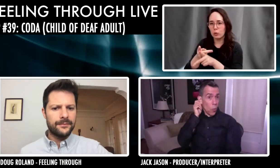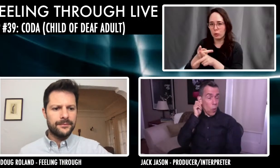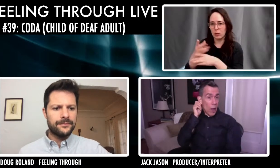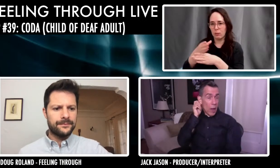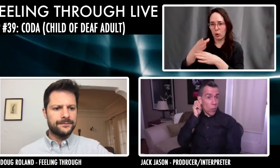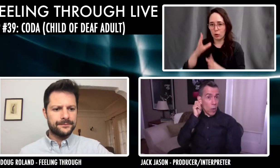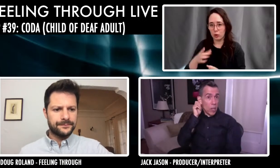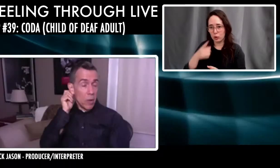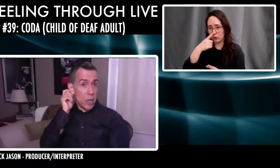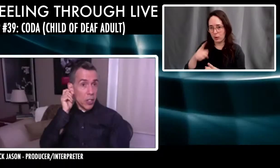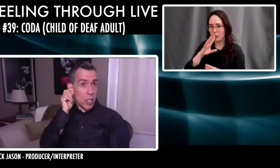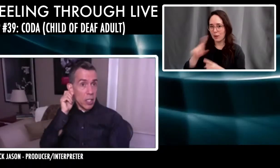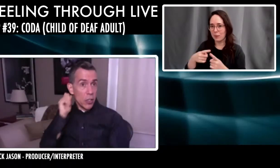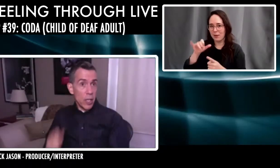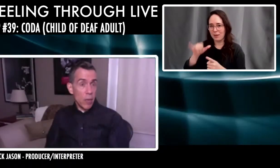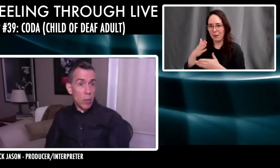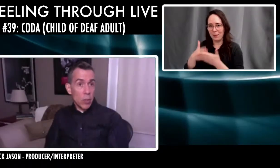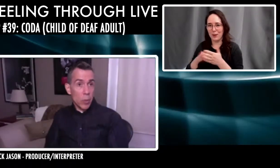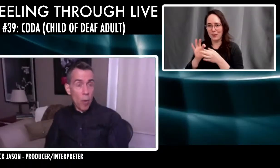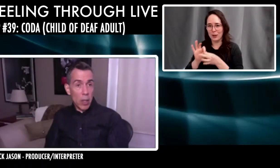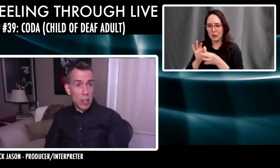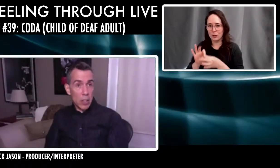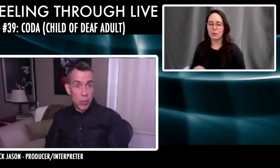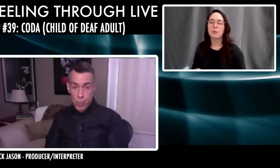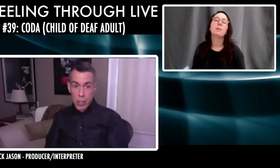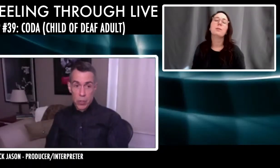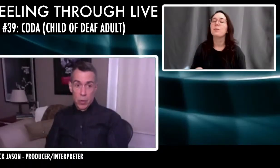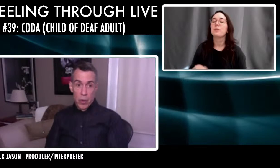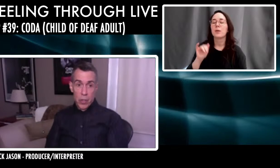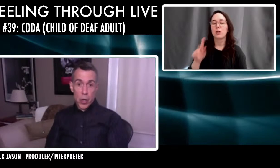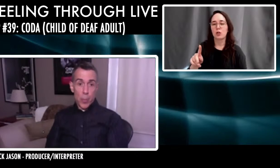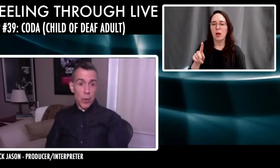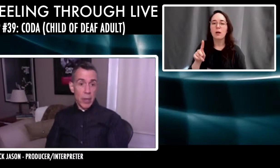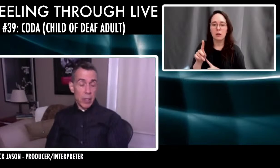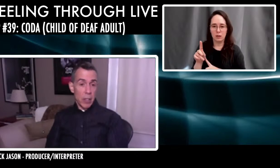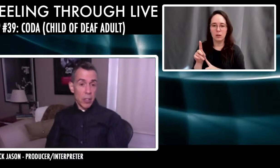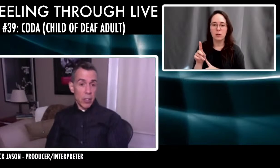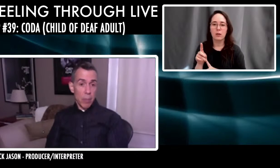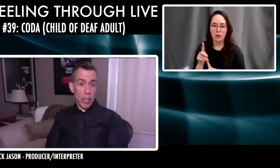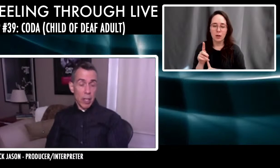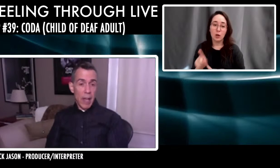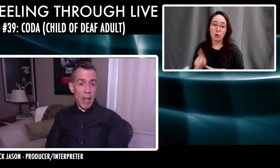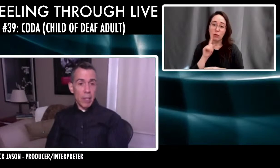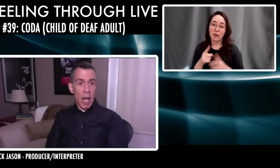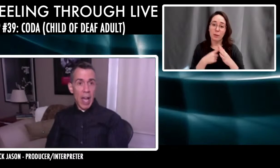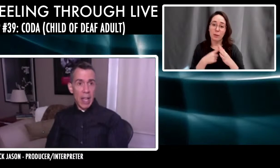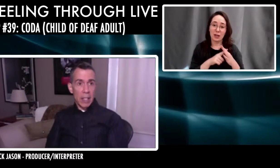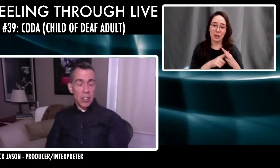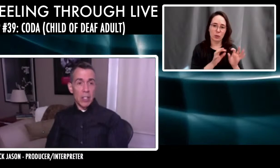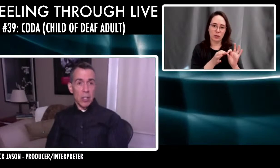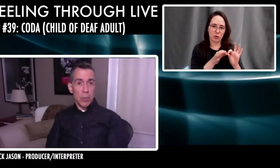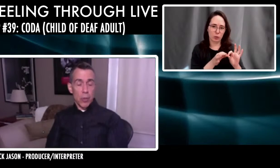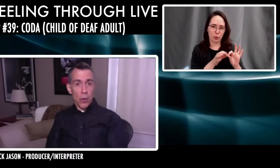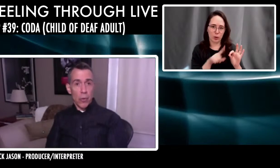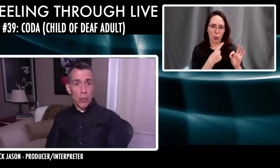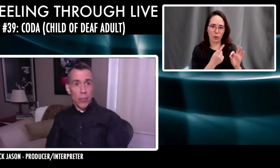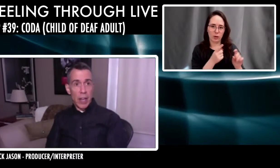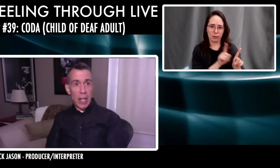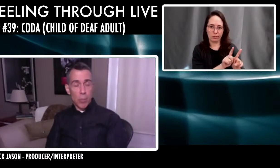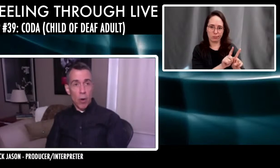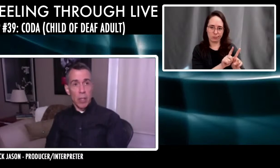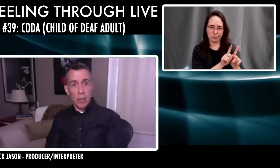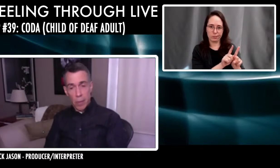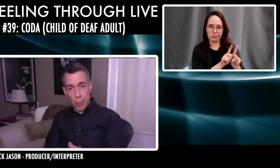initially the journey was with Marley is just being her interpreter and just embarking on that. But I had a chance to observe